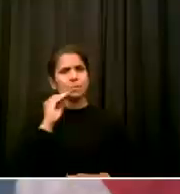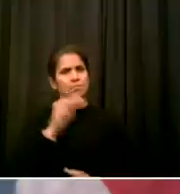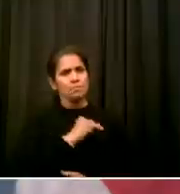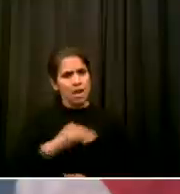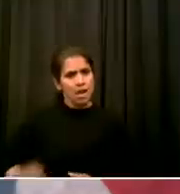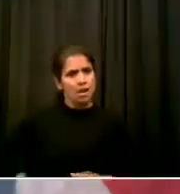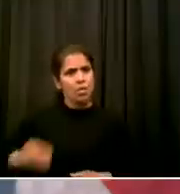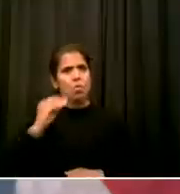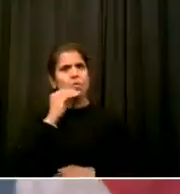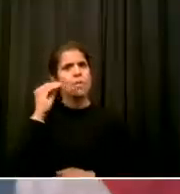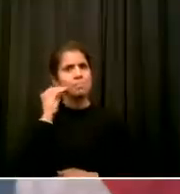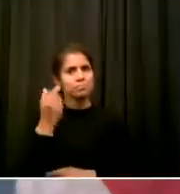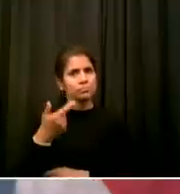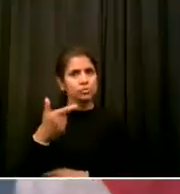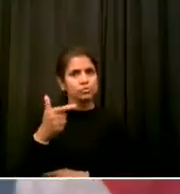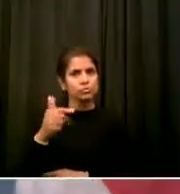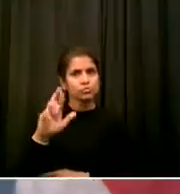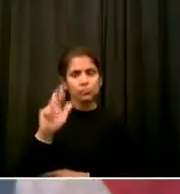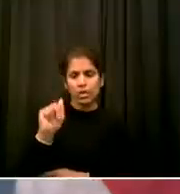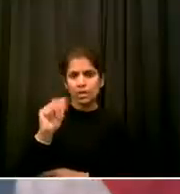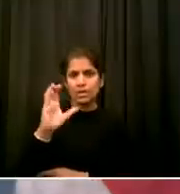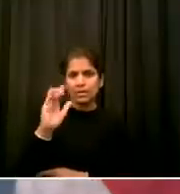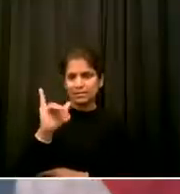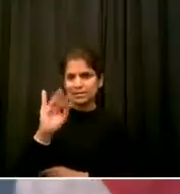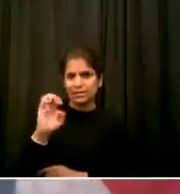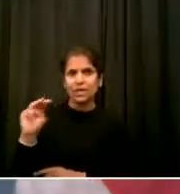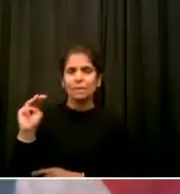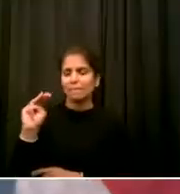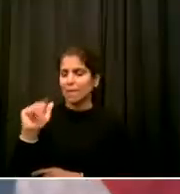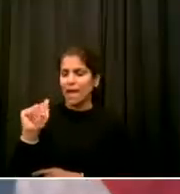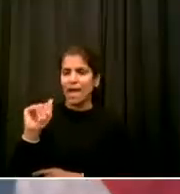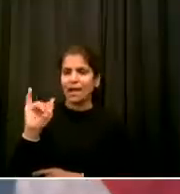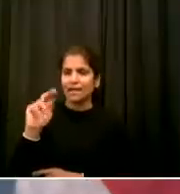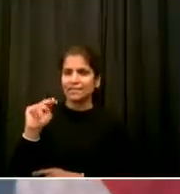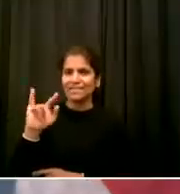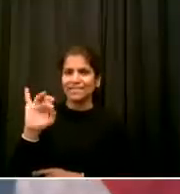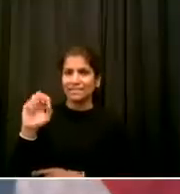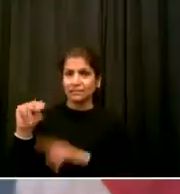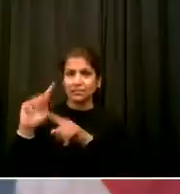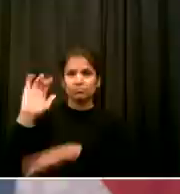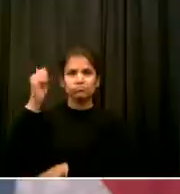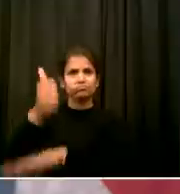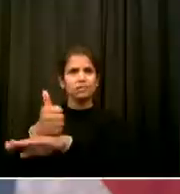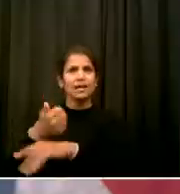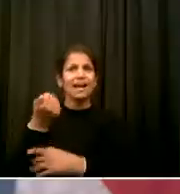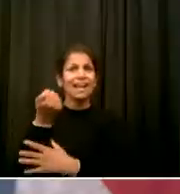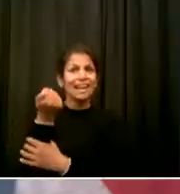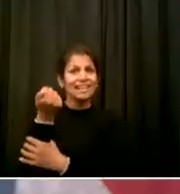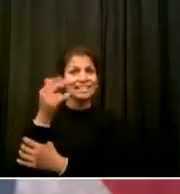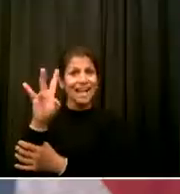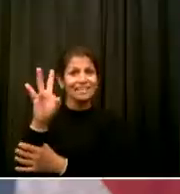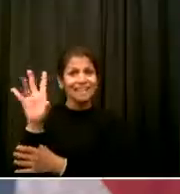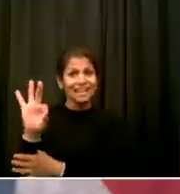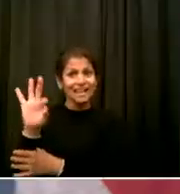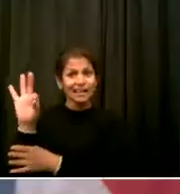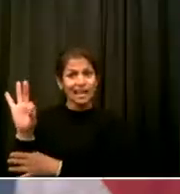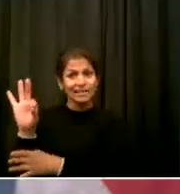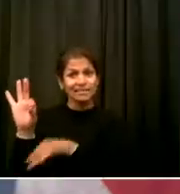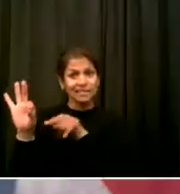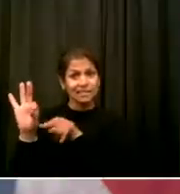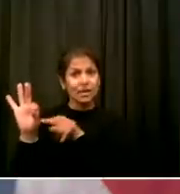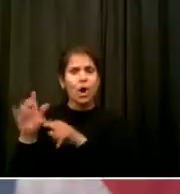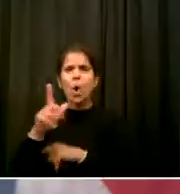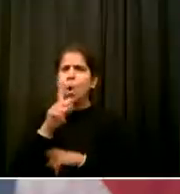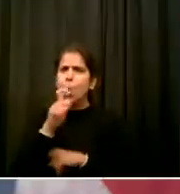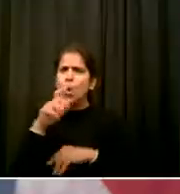By people who were enslaved and indentured servants A fact that is not detailed in any of the official